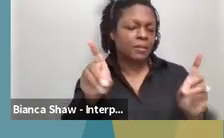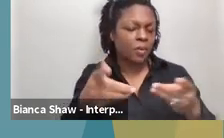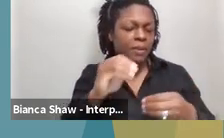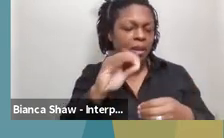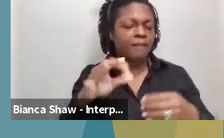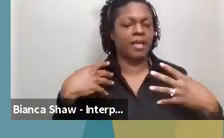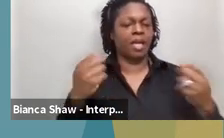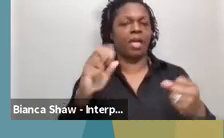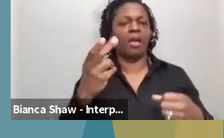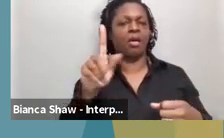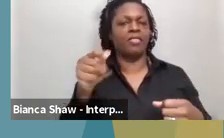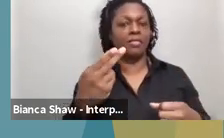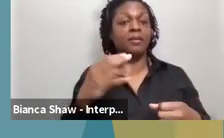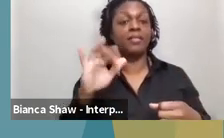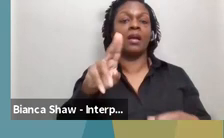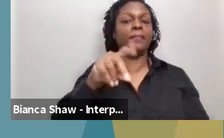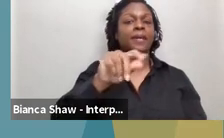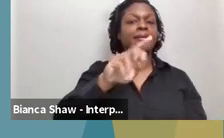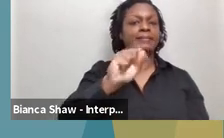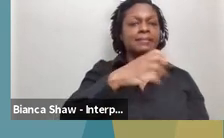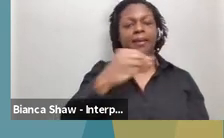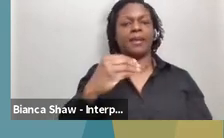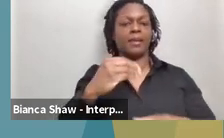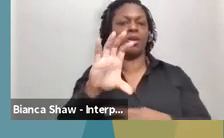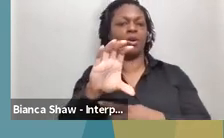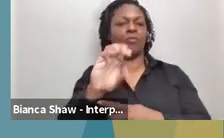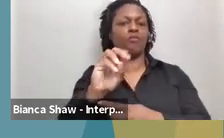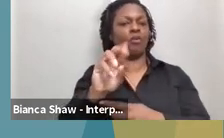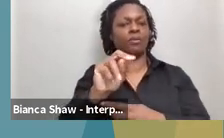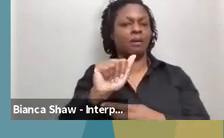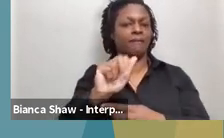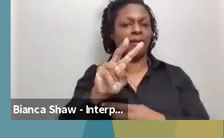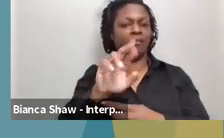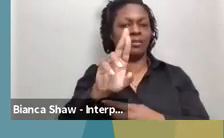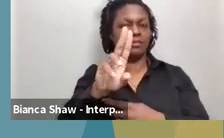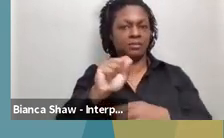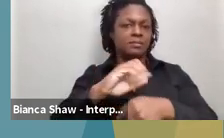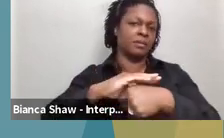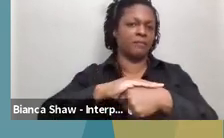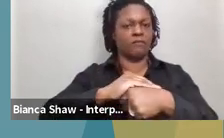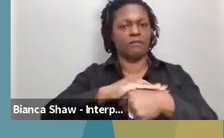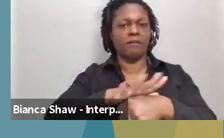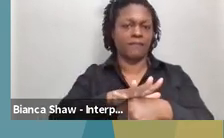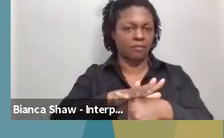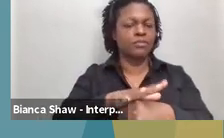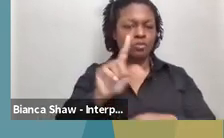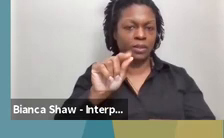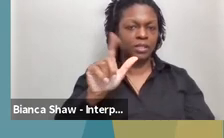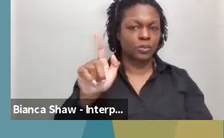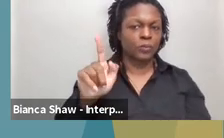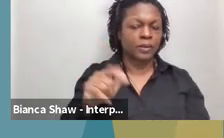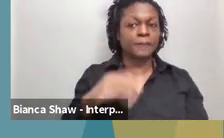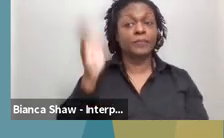in Coronavirus 2021. Our presenters for this session, which